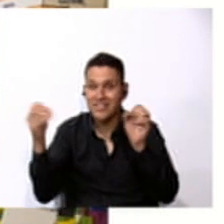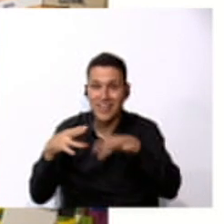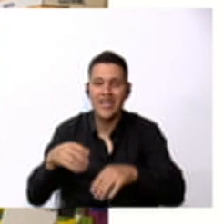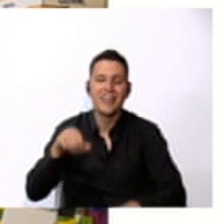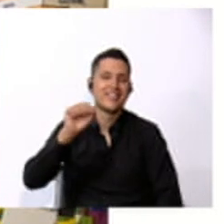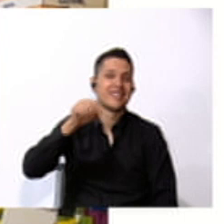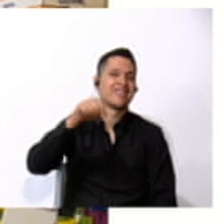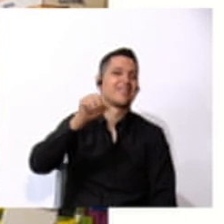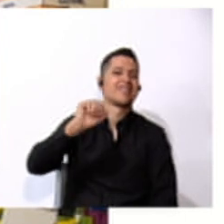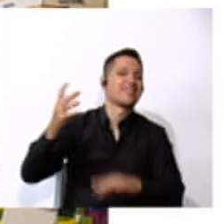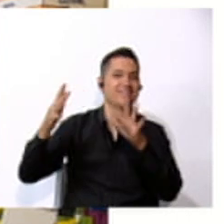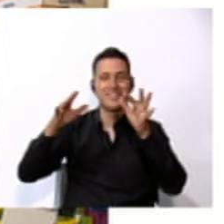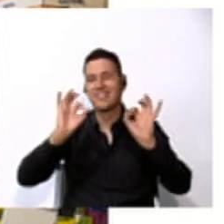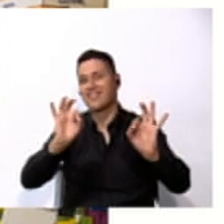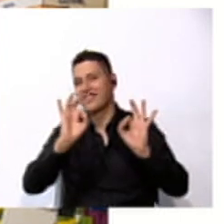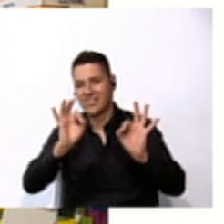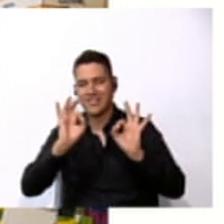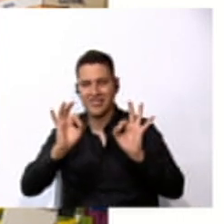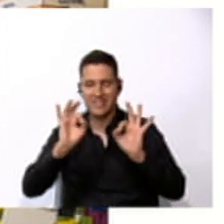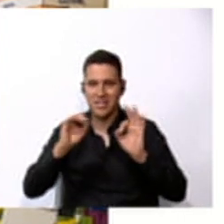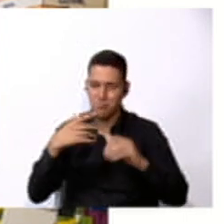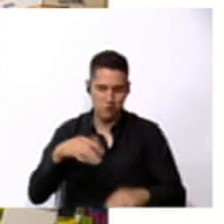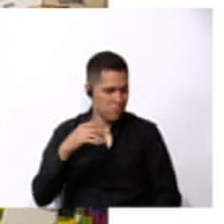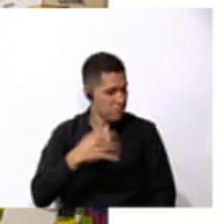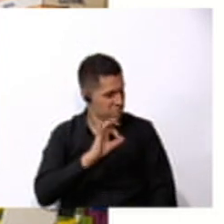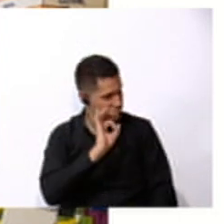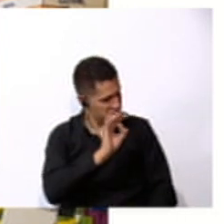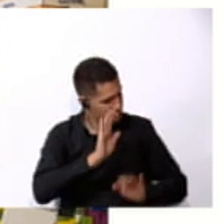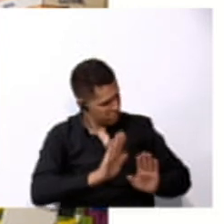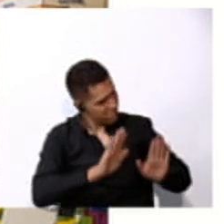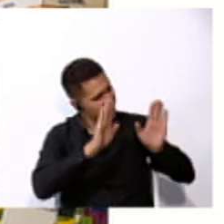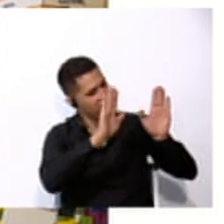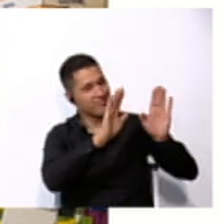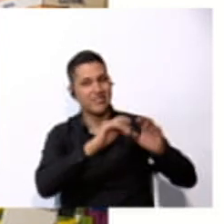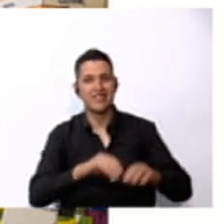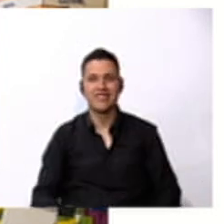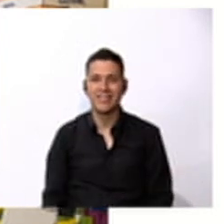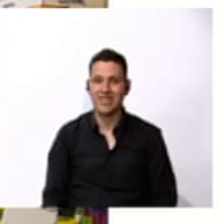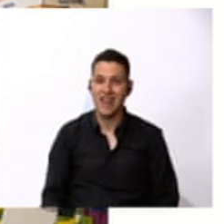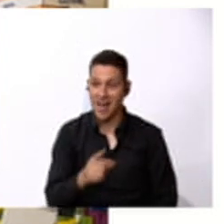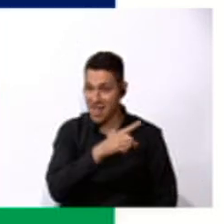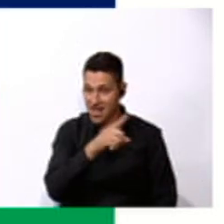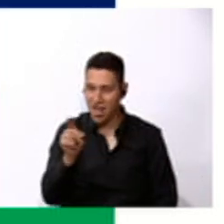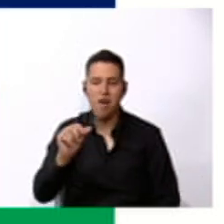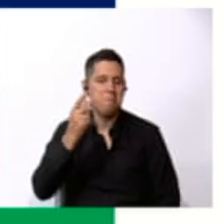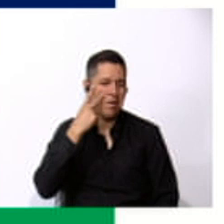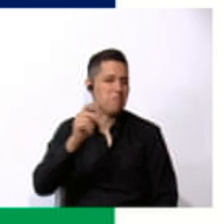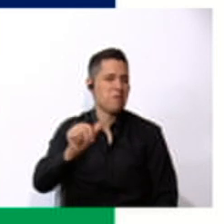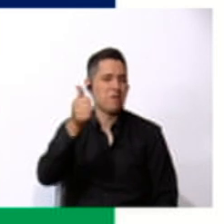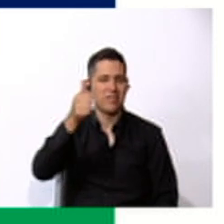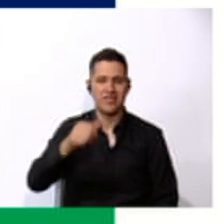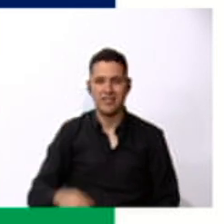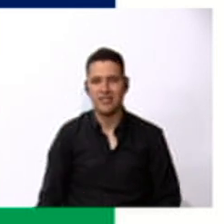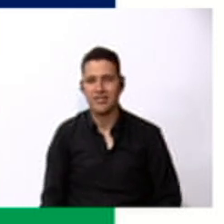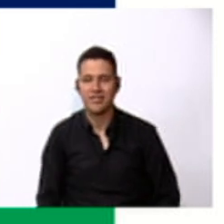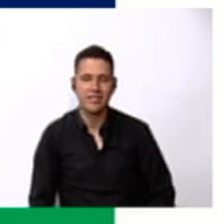Yes, very good, Waldo. Excellent. Let's see another one. Veamos otro.